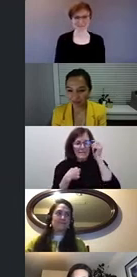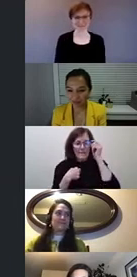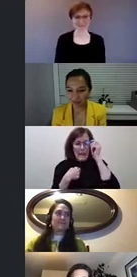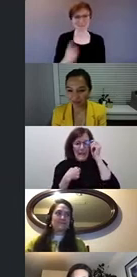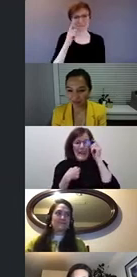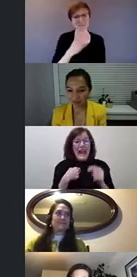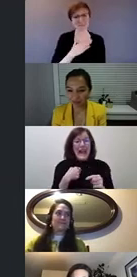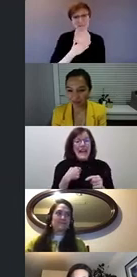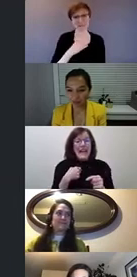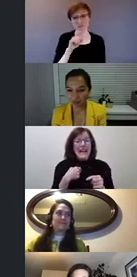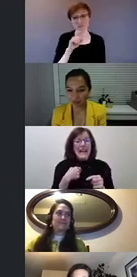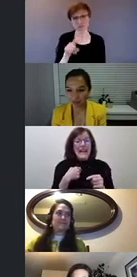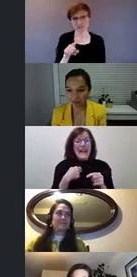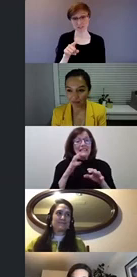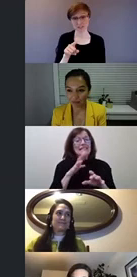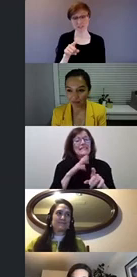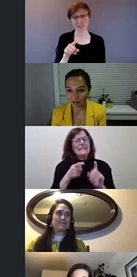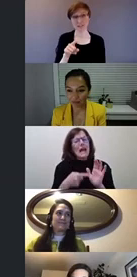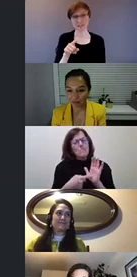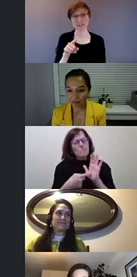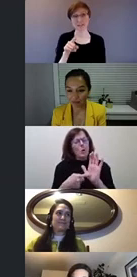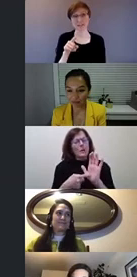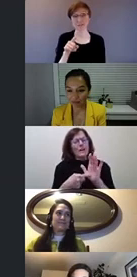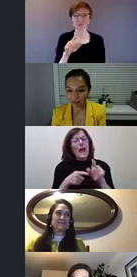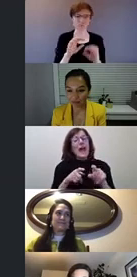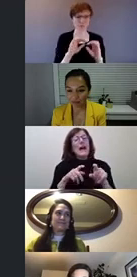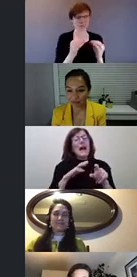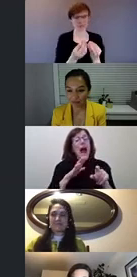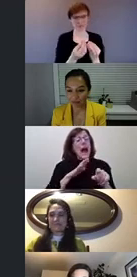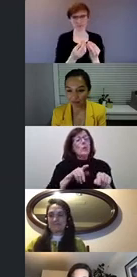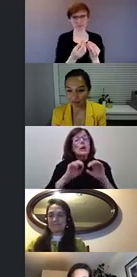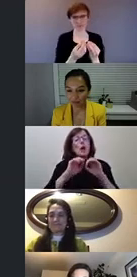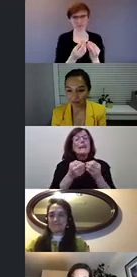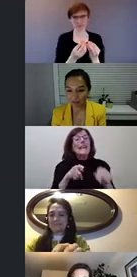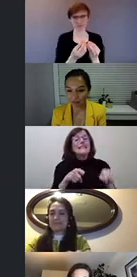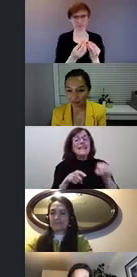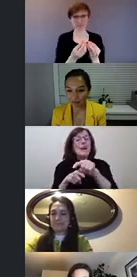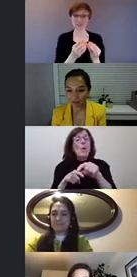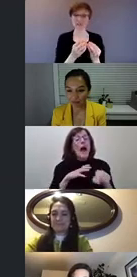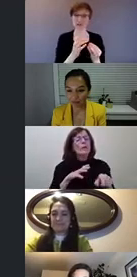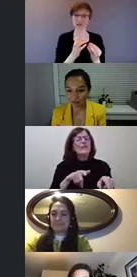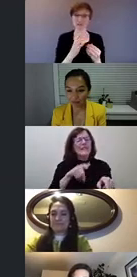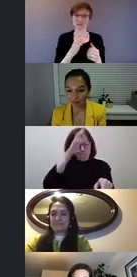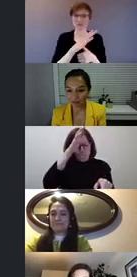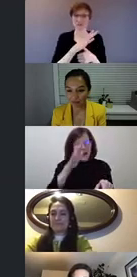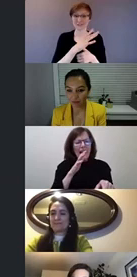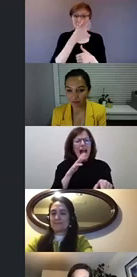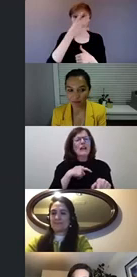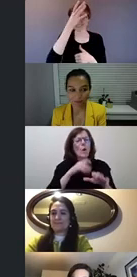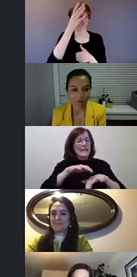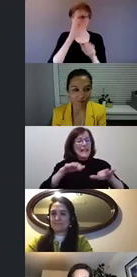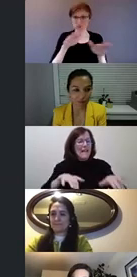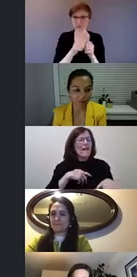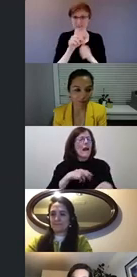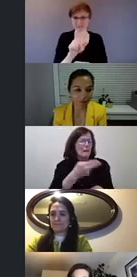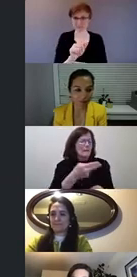it points to the existence of organizations, primarily of parents of kids with disabilities, that exist